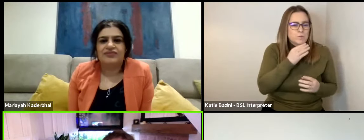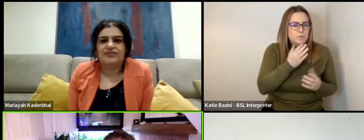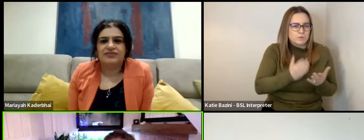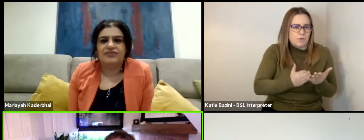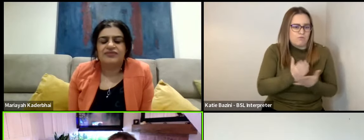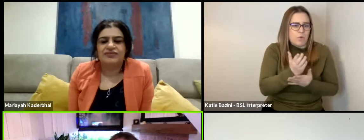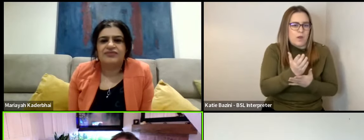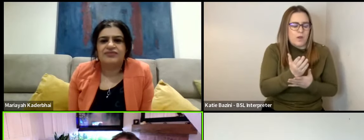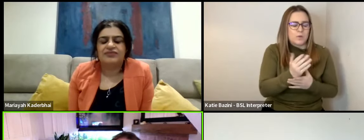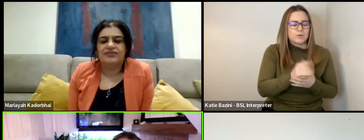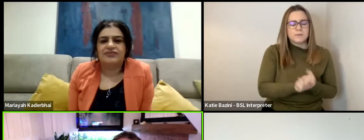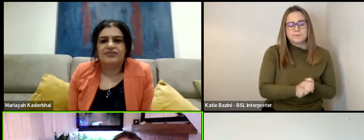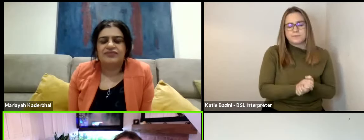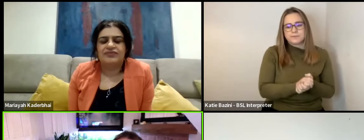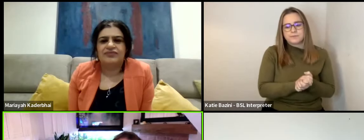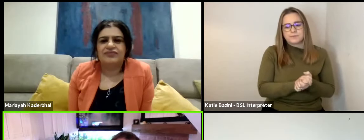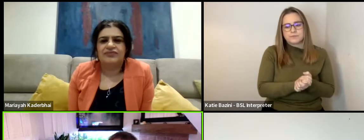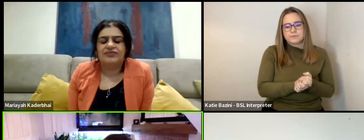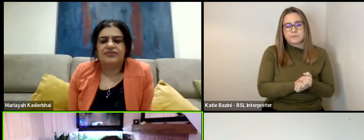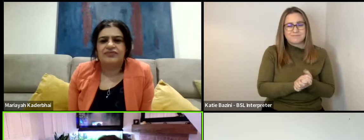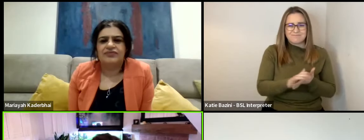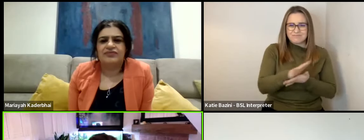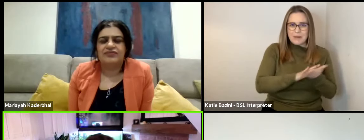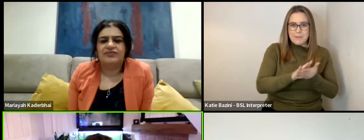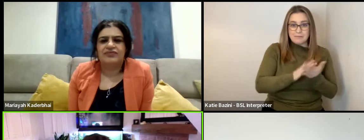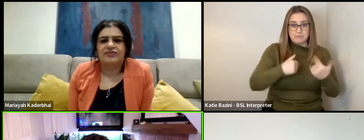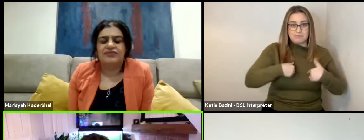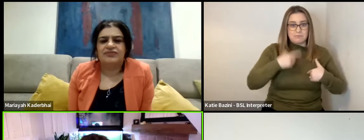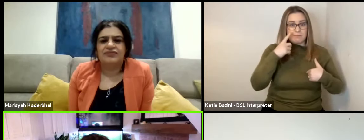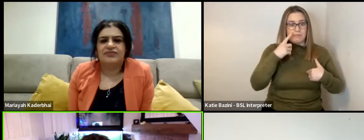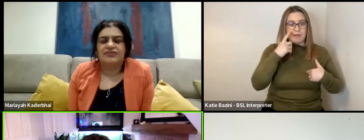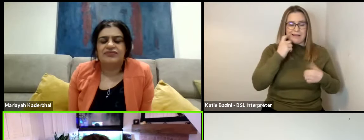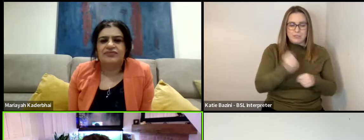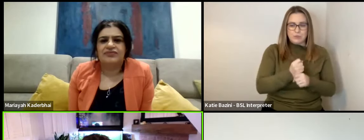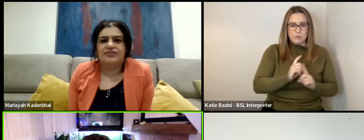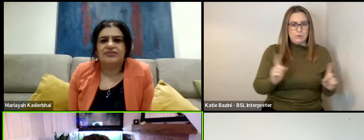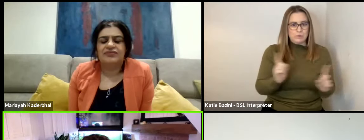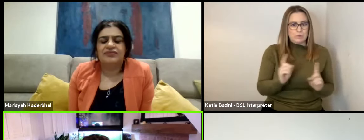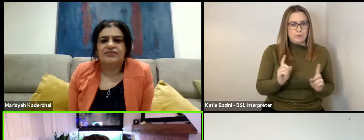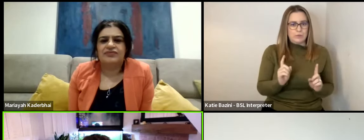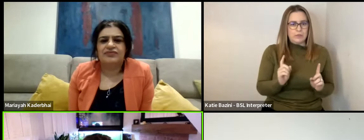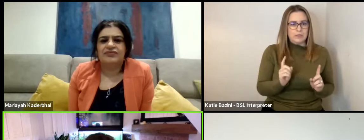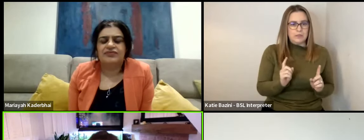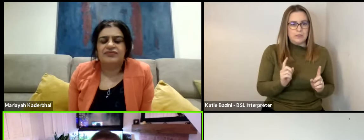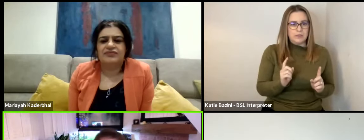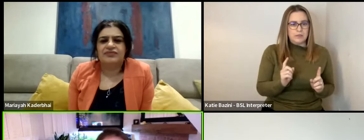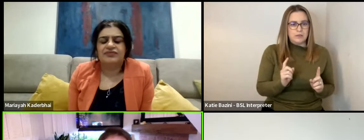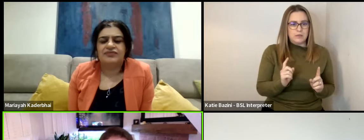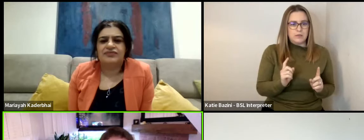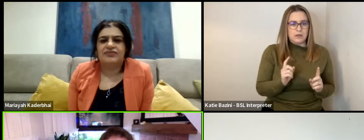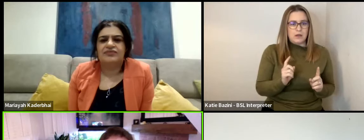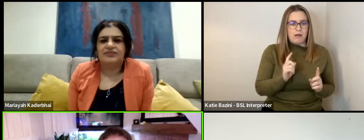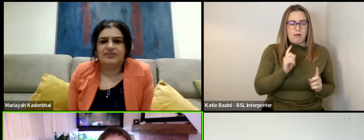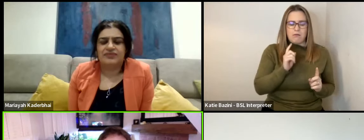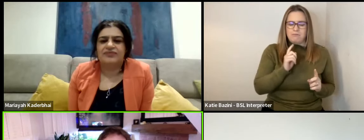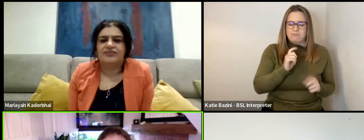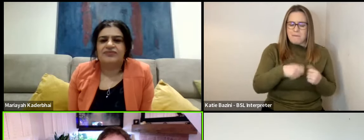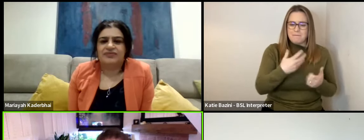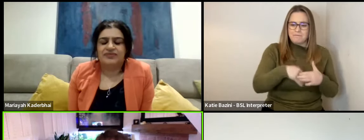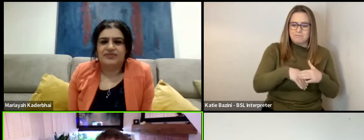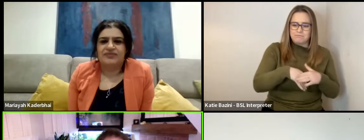that respect. And what that enables me to do personally is to just stand in the truth of the character